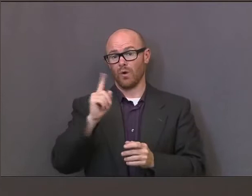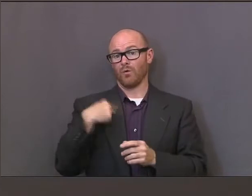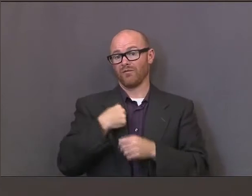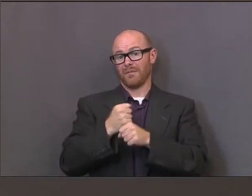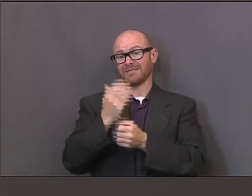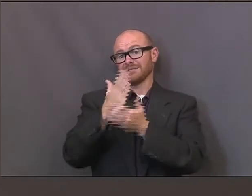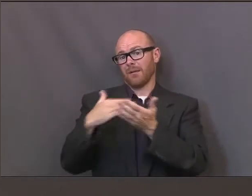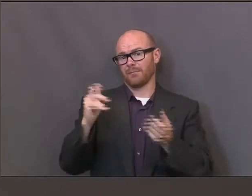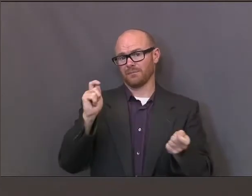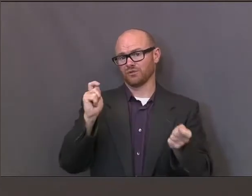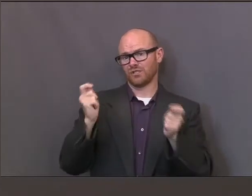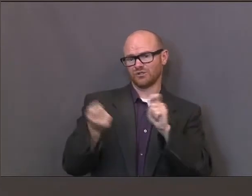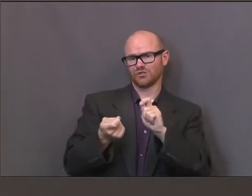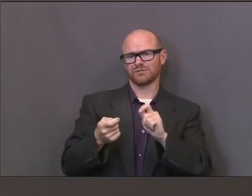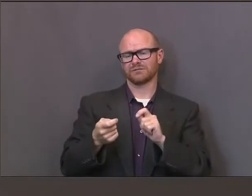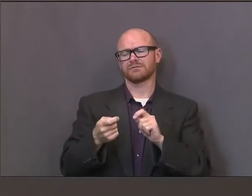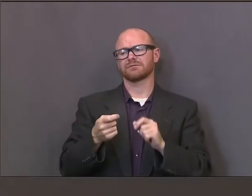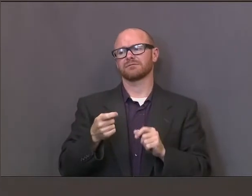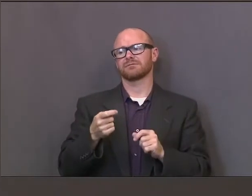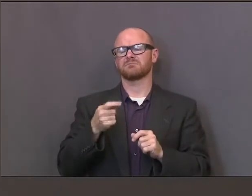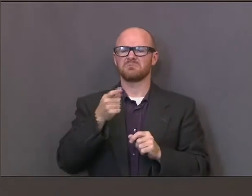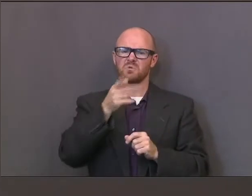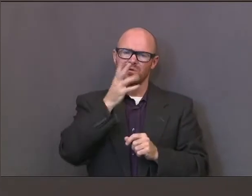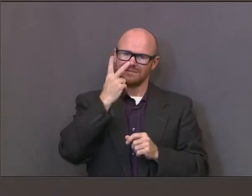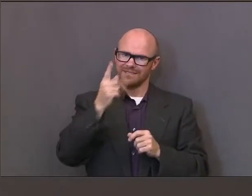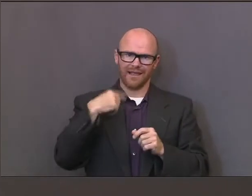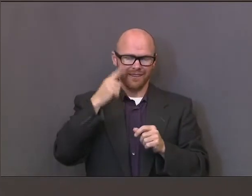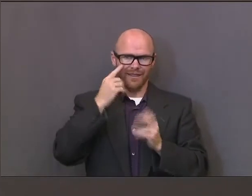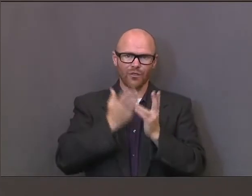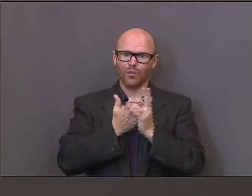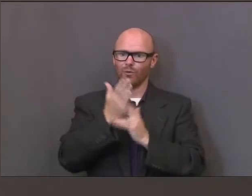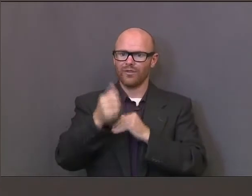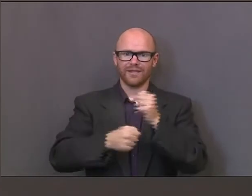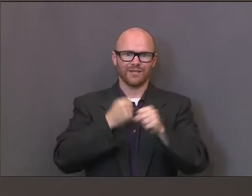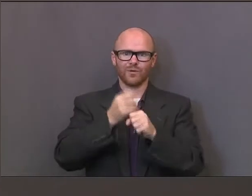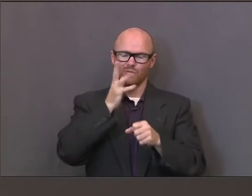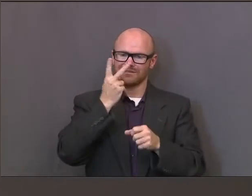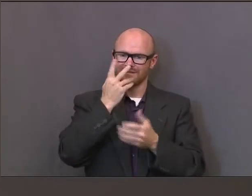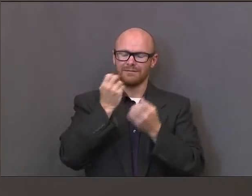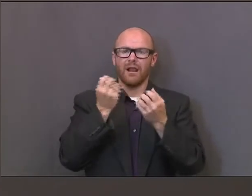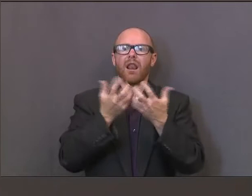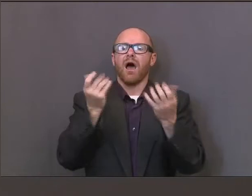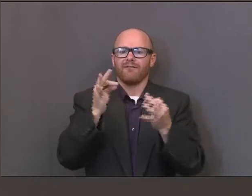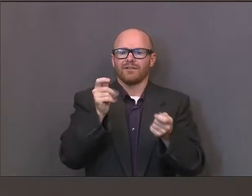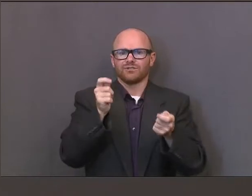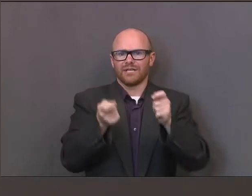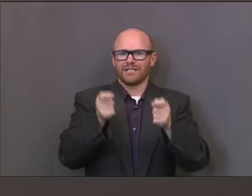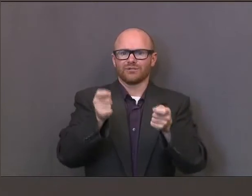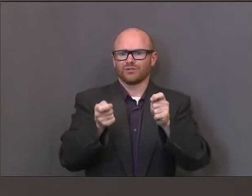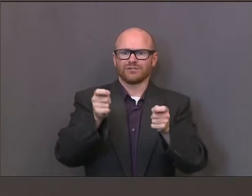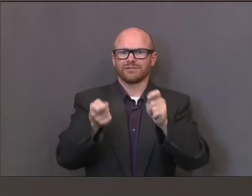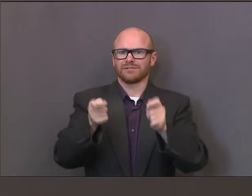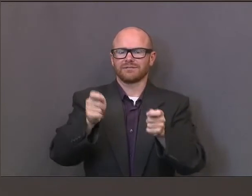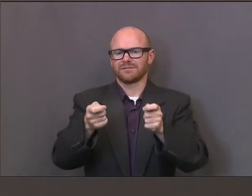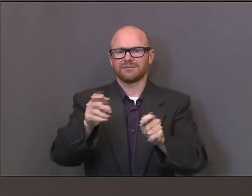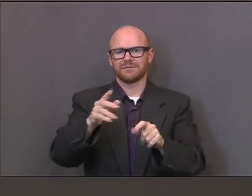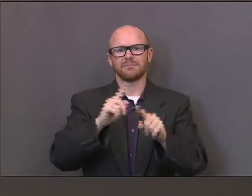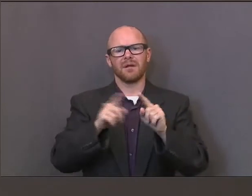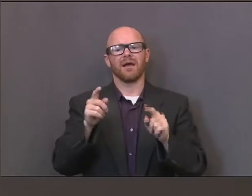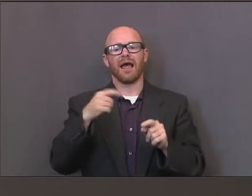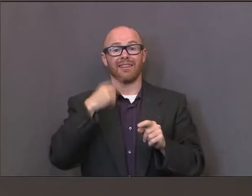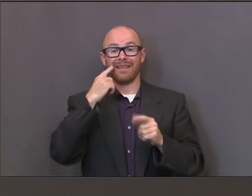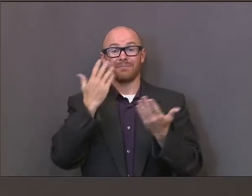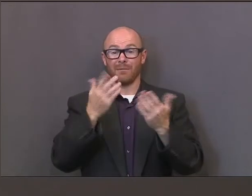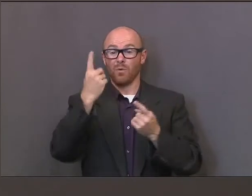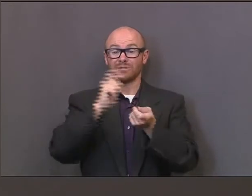I think you'll see some modifications as we have infection rates, if they increase, will be in how we, in fact, socially distance,